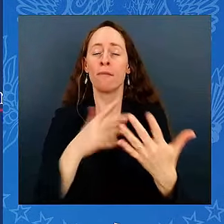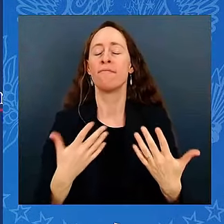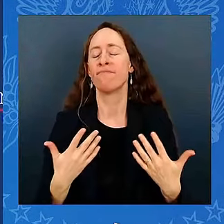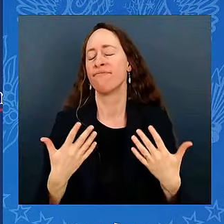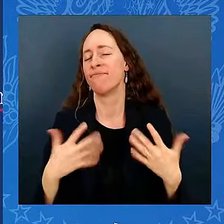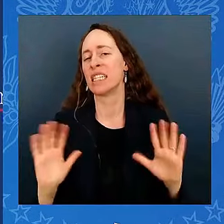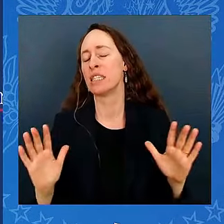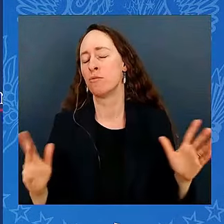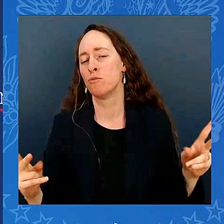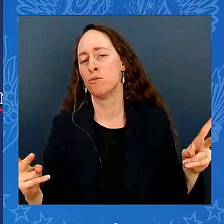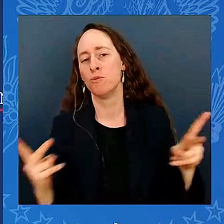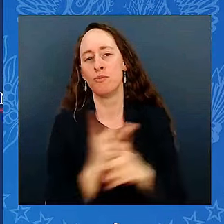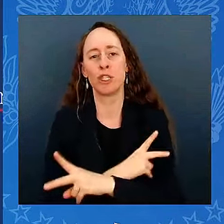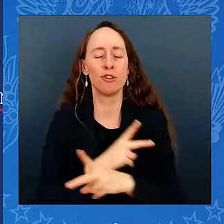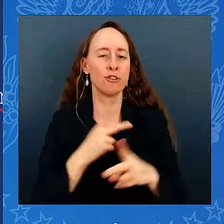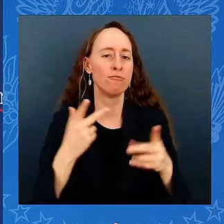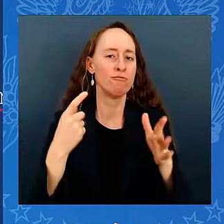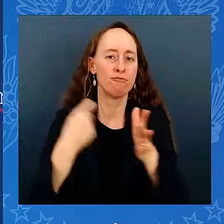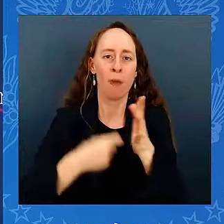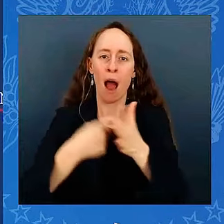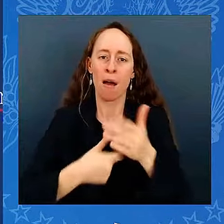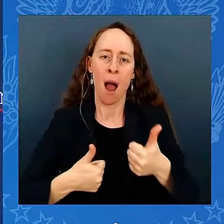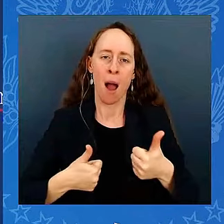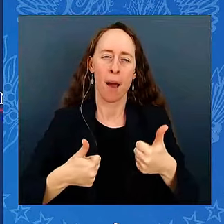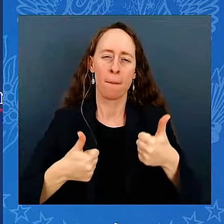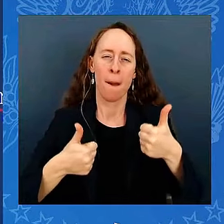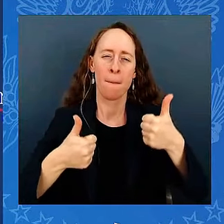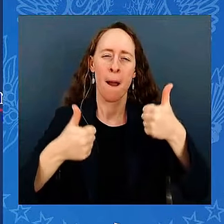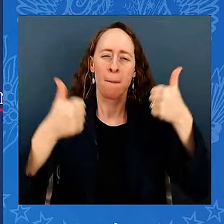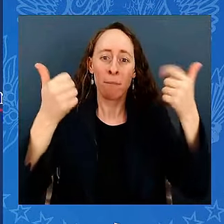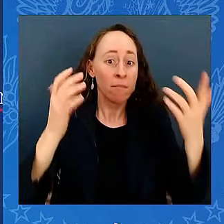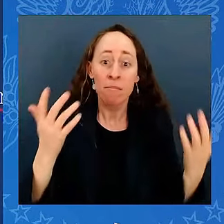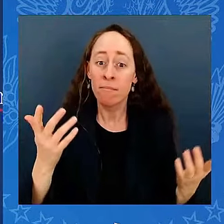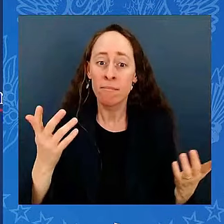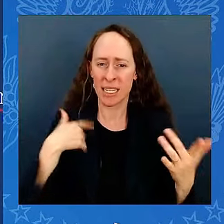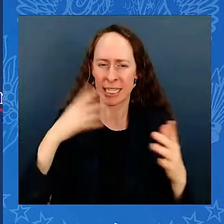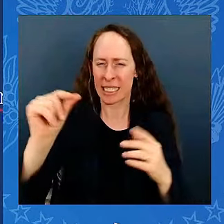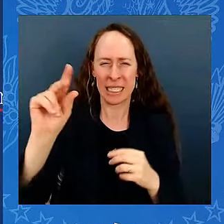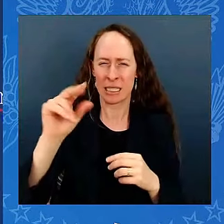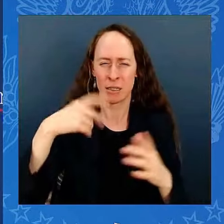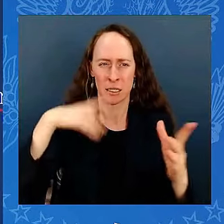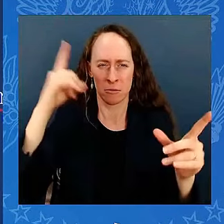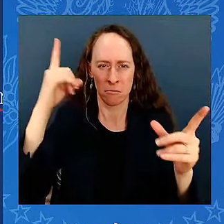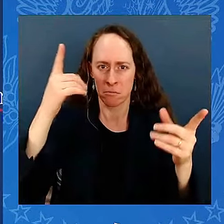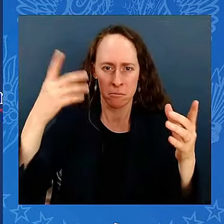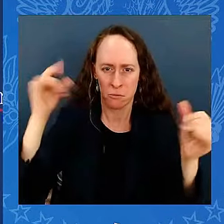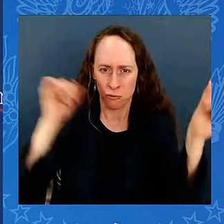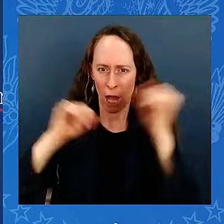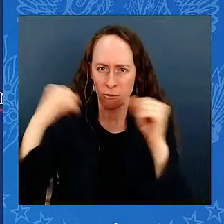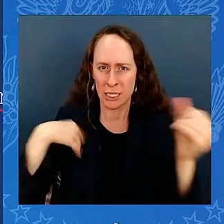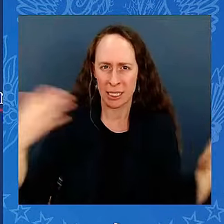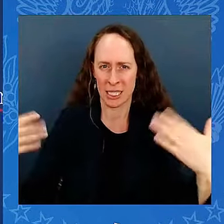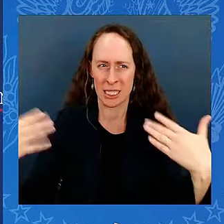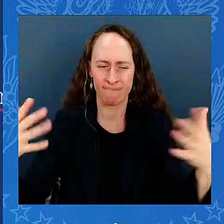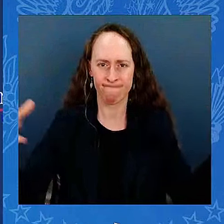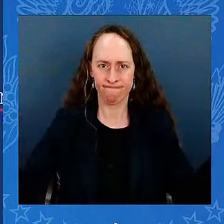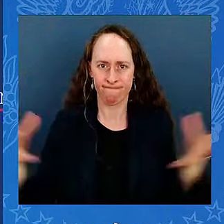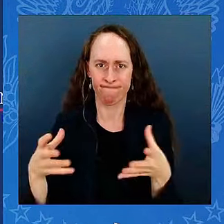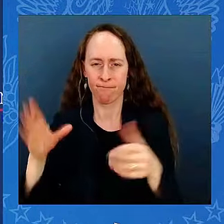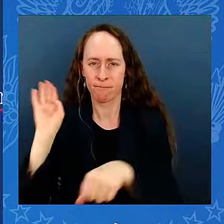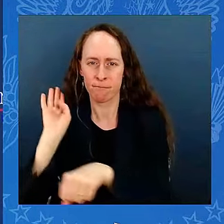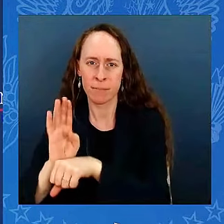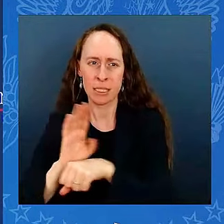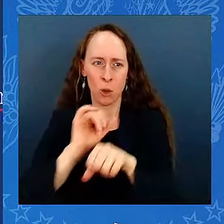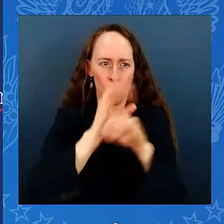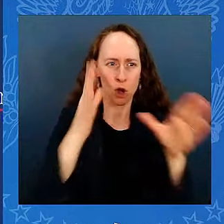business and labor to fix the problem of broken supply chains and unclog our ports, trucking networks, and shipping lines. Remember those